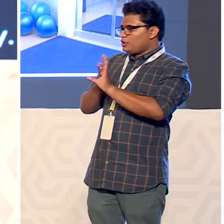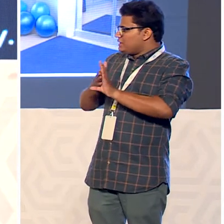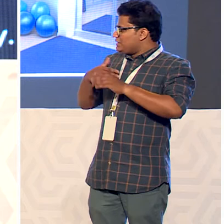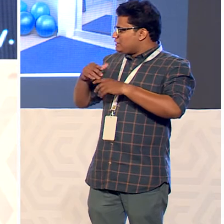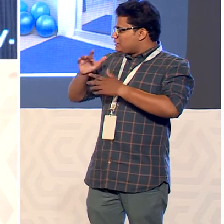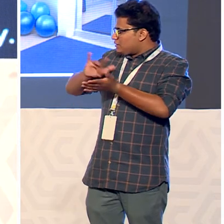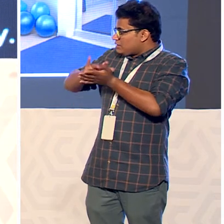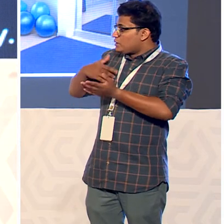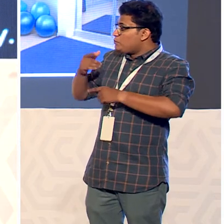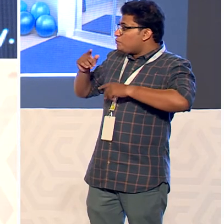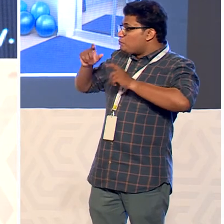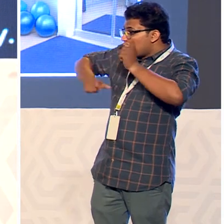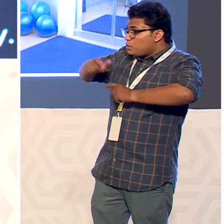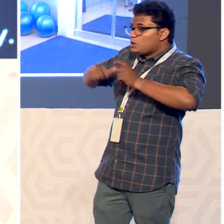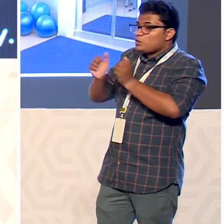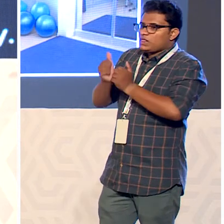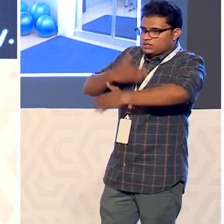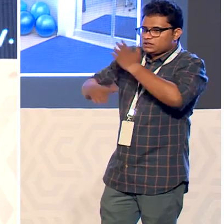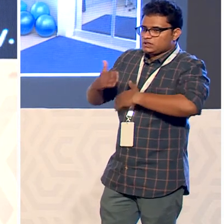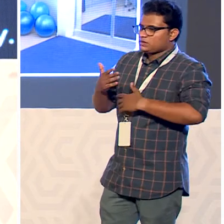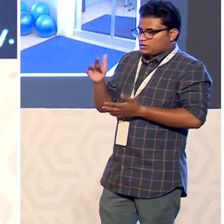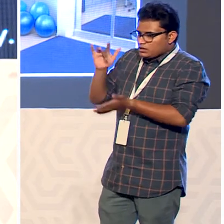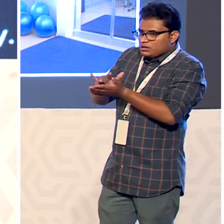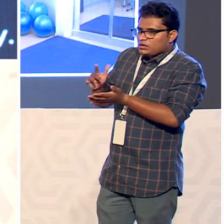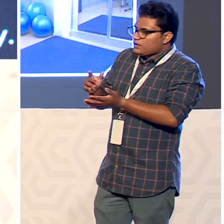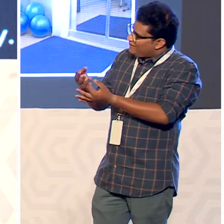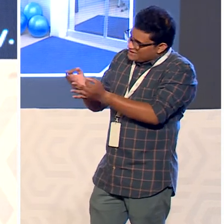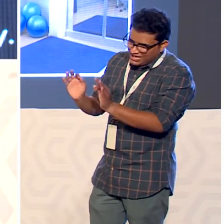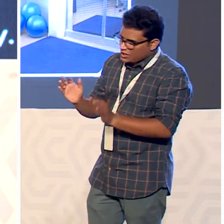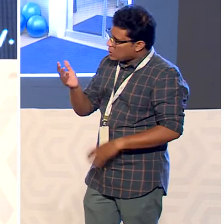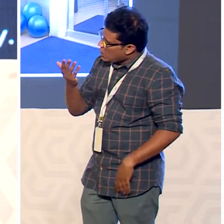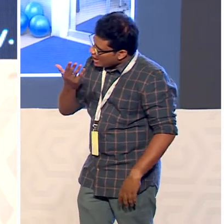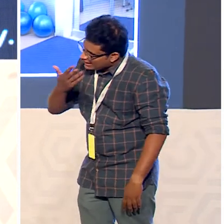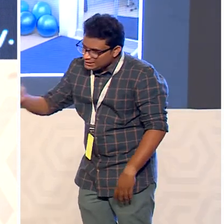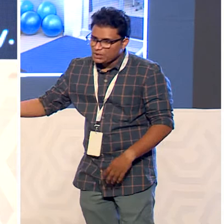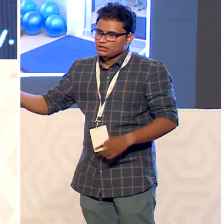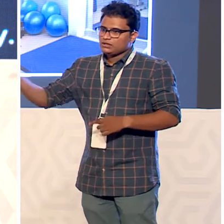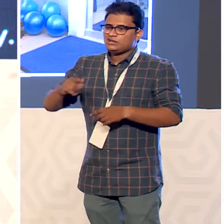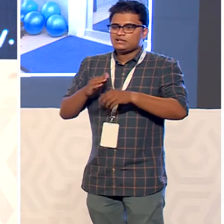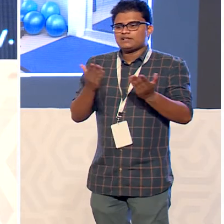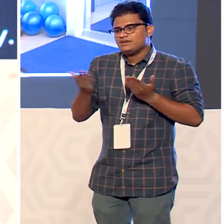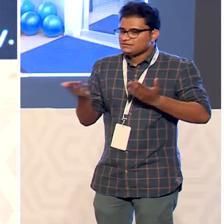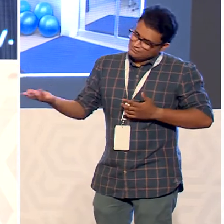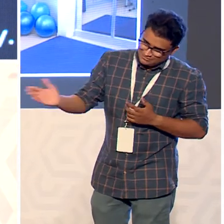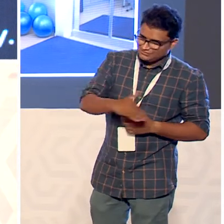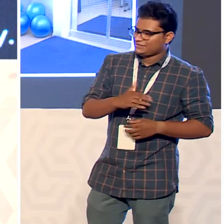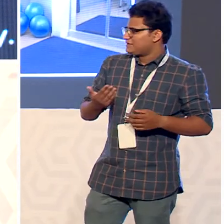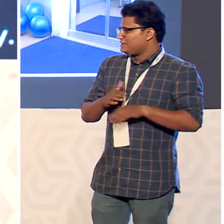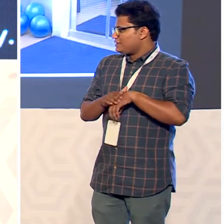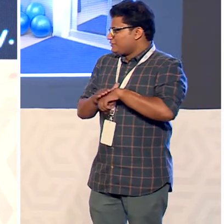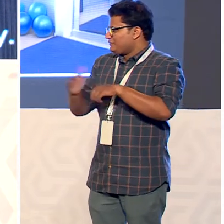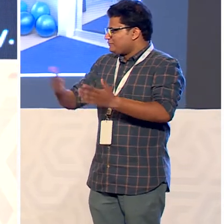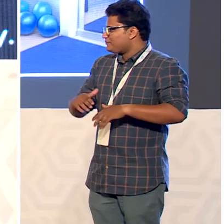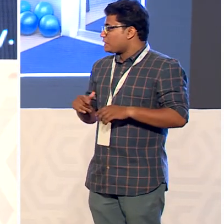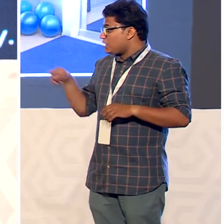people with disabilities so this center is completely free for everybody who takes service uh here and uh